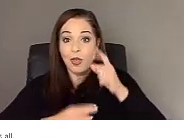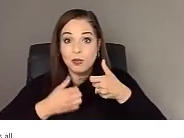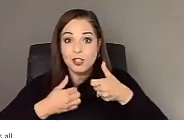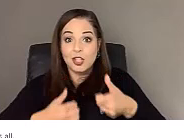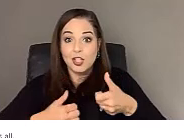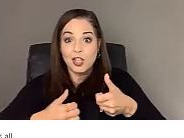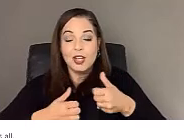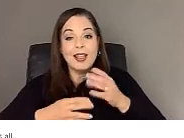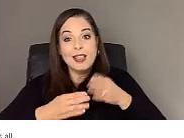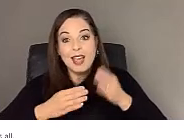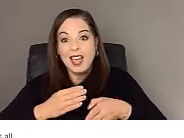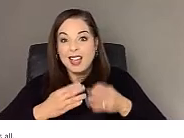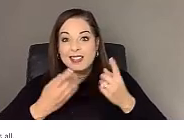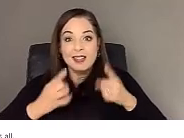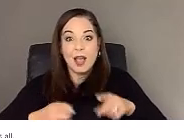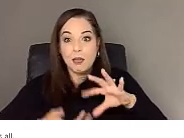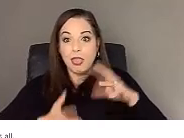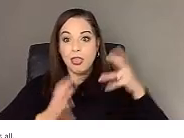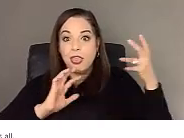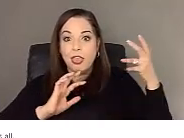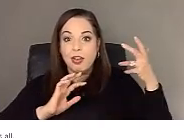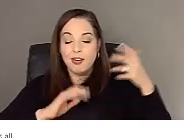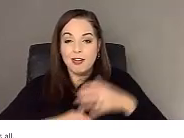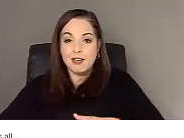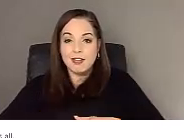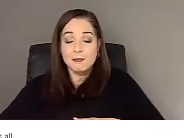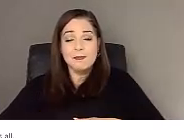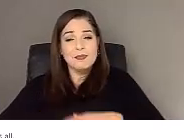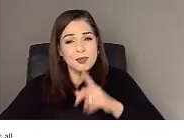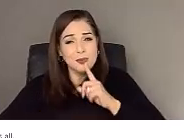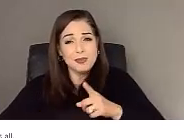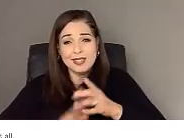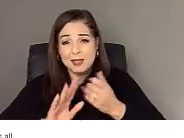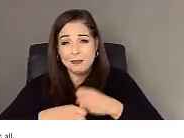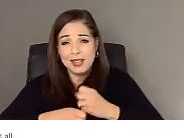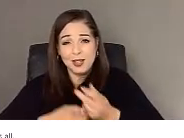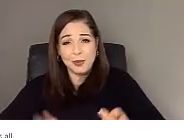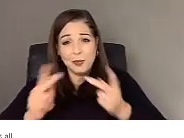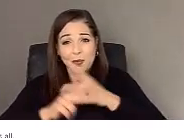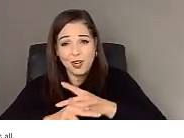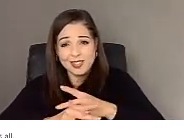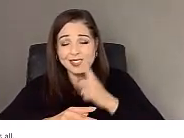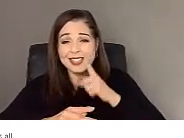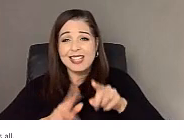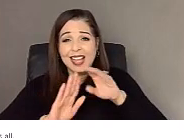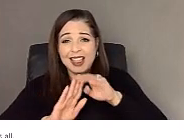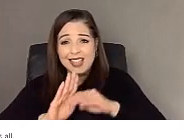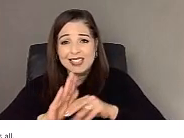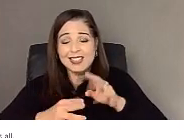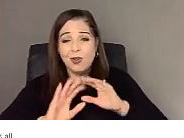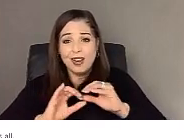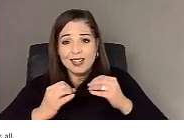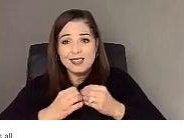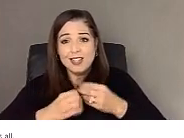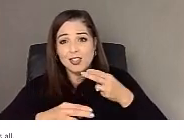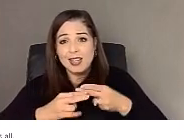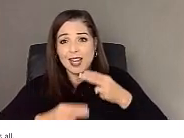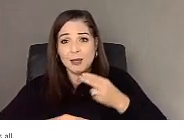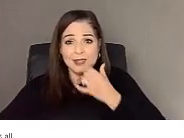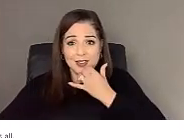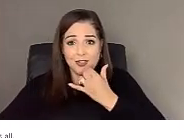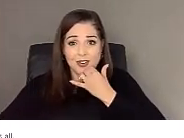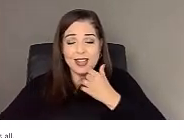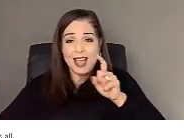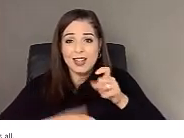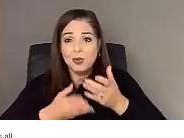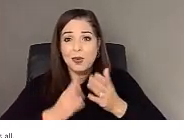the end result was a total flop. To make matters worse, the post listed our organization's name incorrectly and I had to ask the